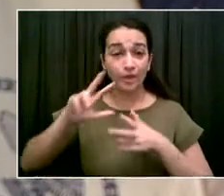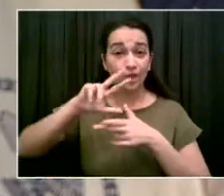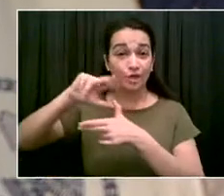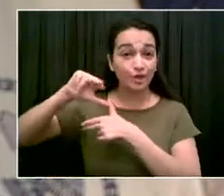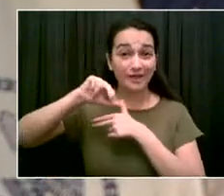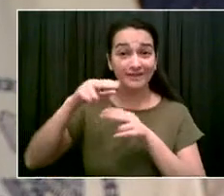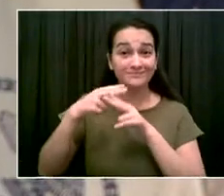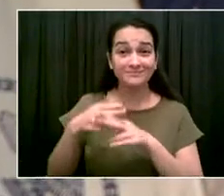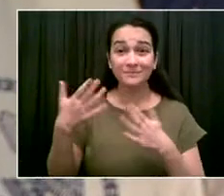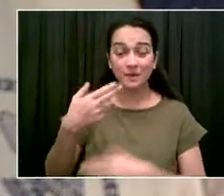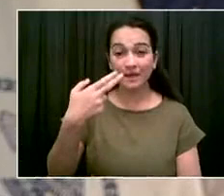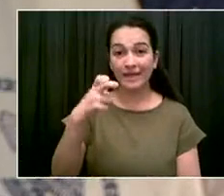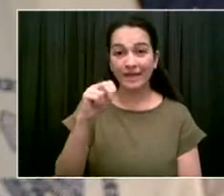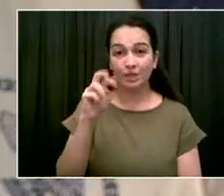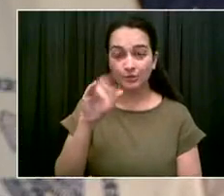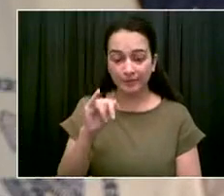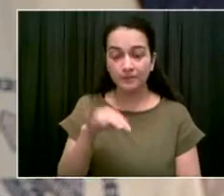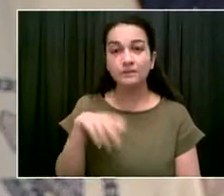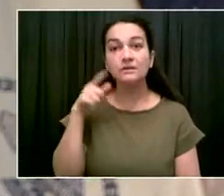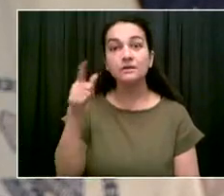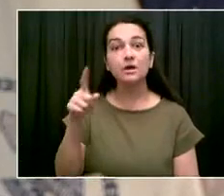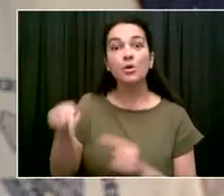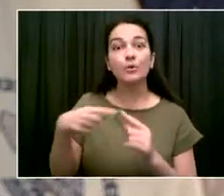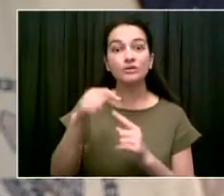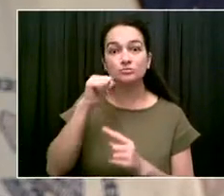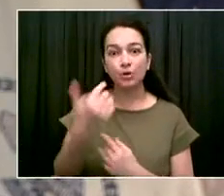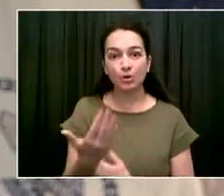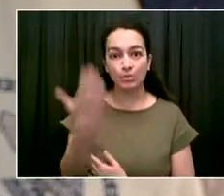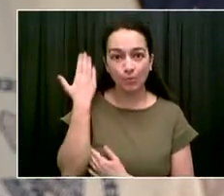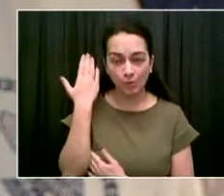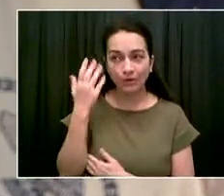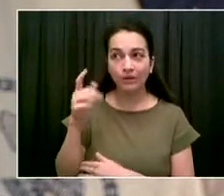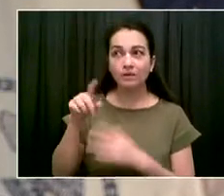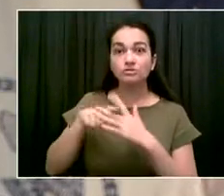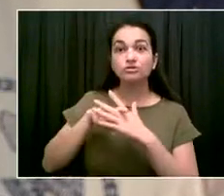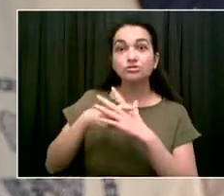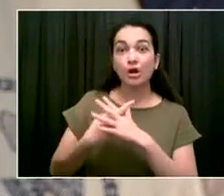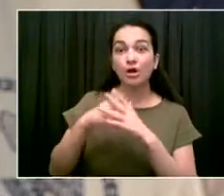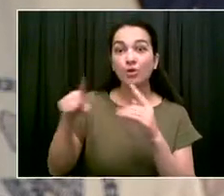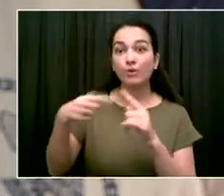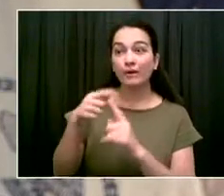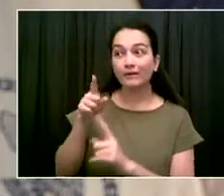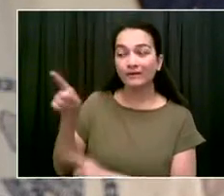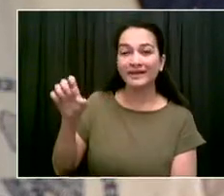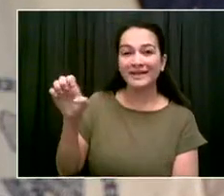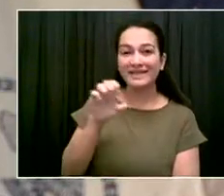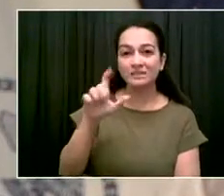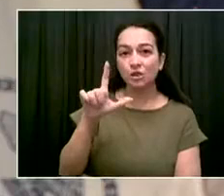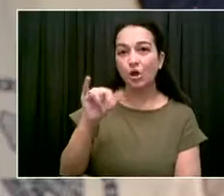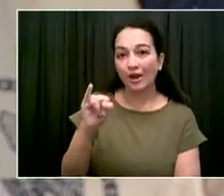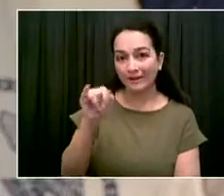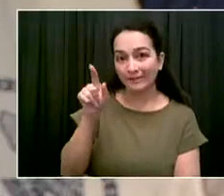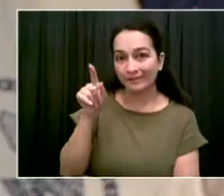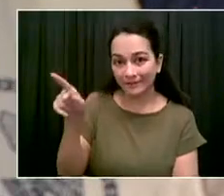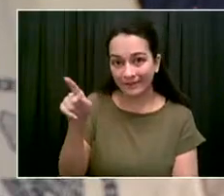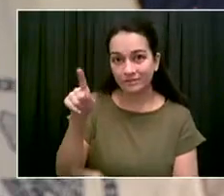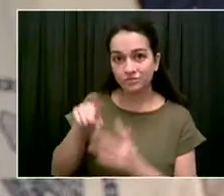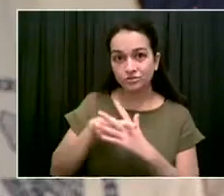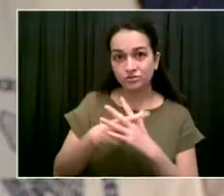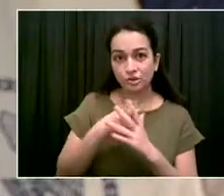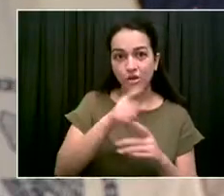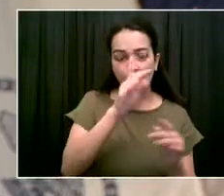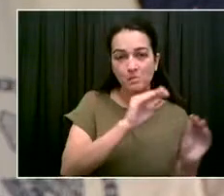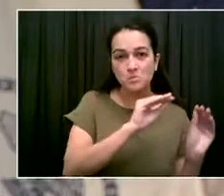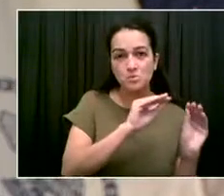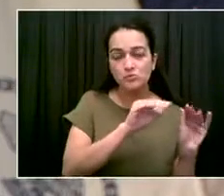in Long Island, particularly far eastern Long Island is what we're hearing right now. Obviously, with weather, with storms, things can